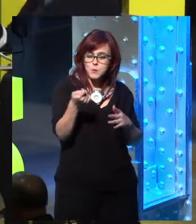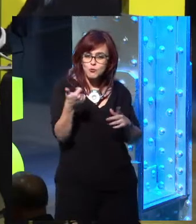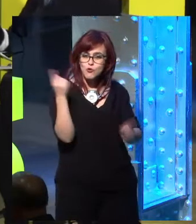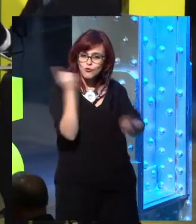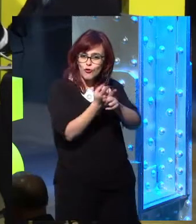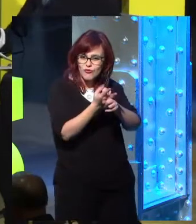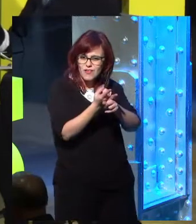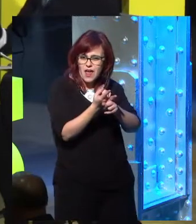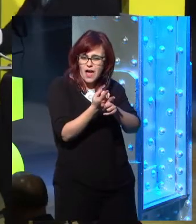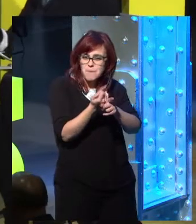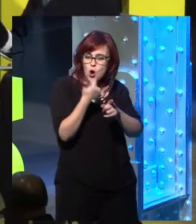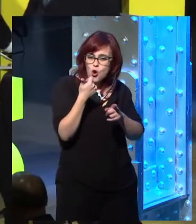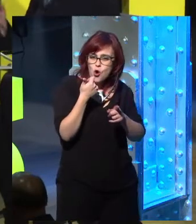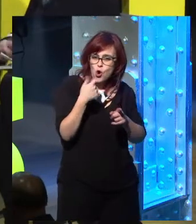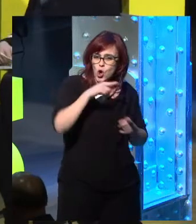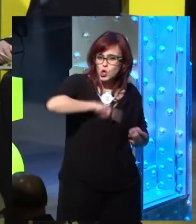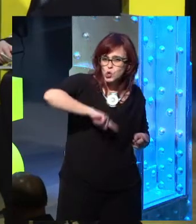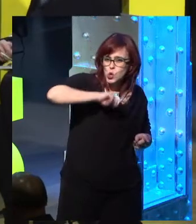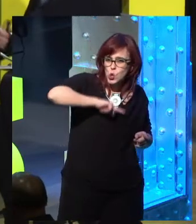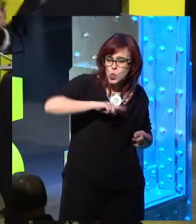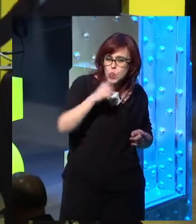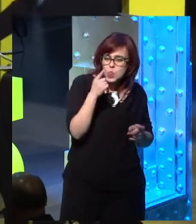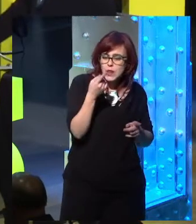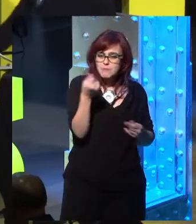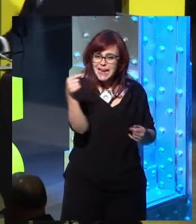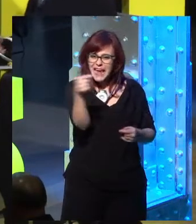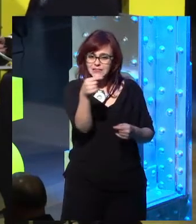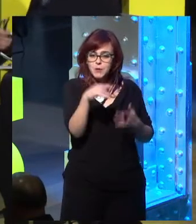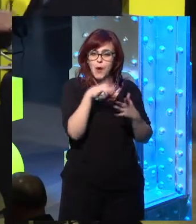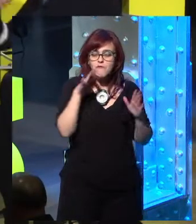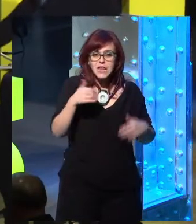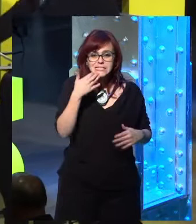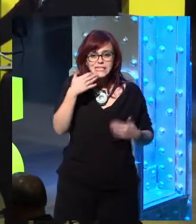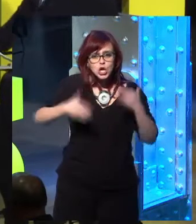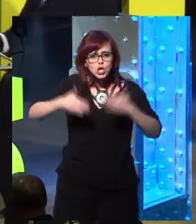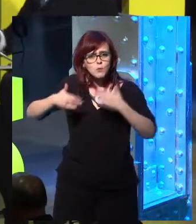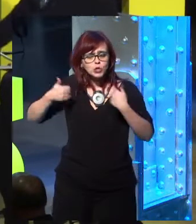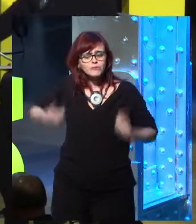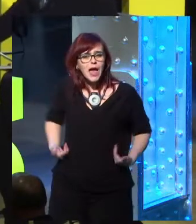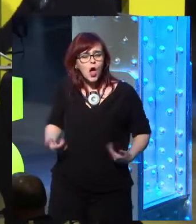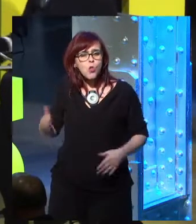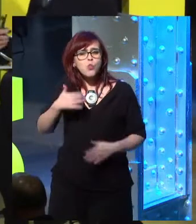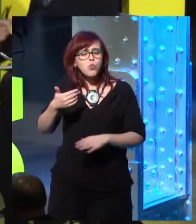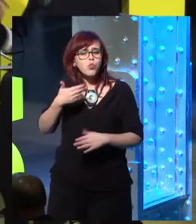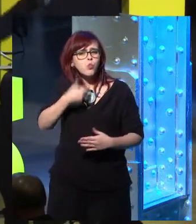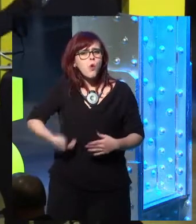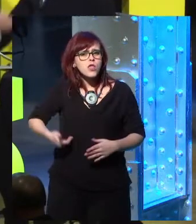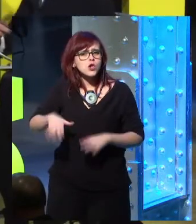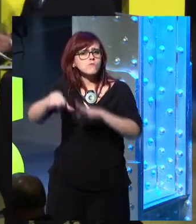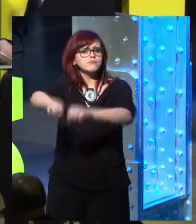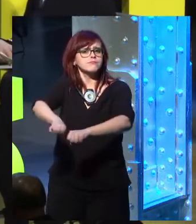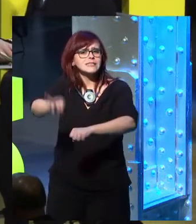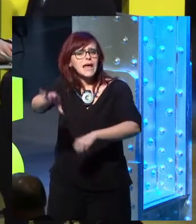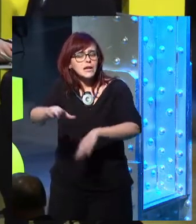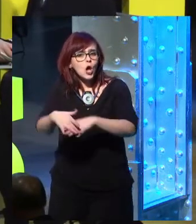Are we against this ethical discussion because of this, in terms of who's going to be the owner? How are going to be